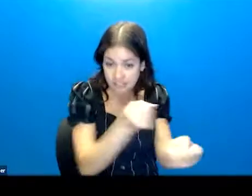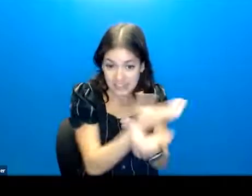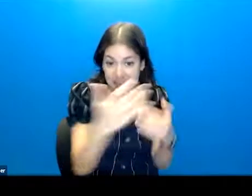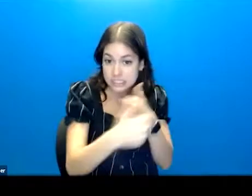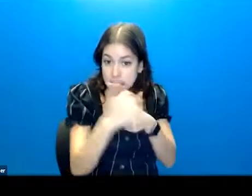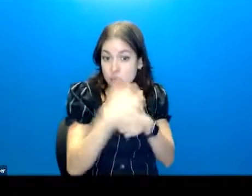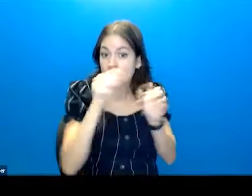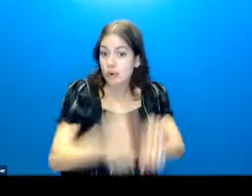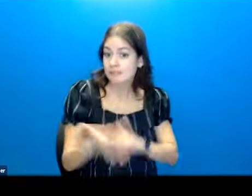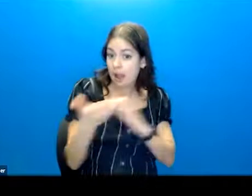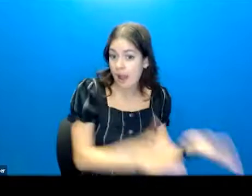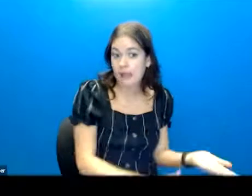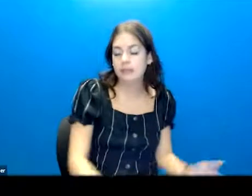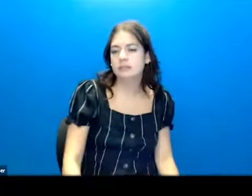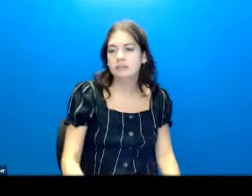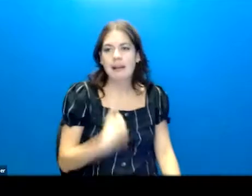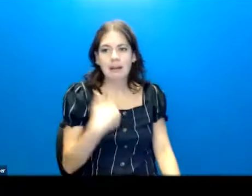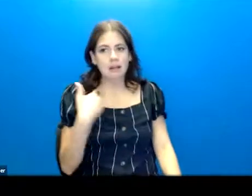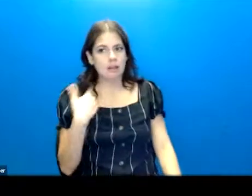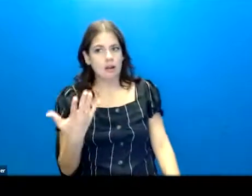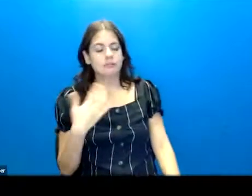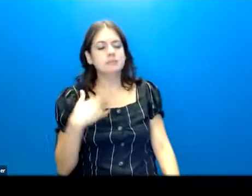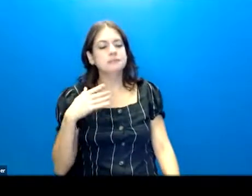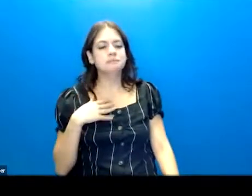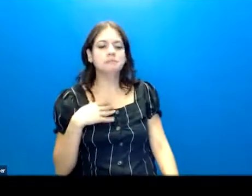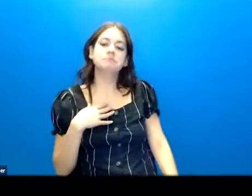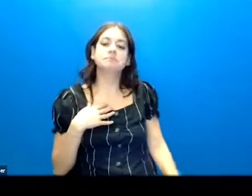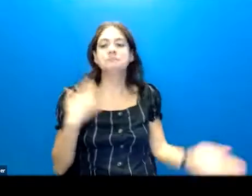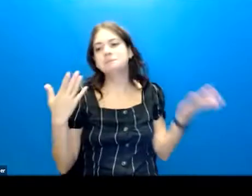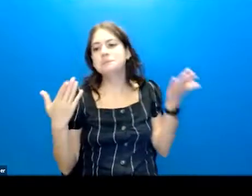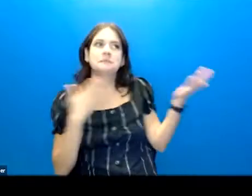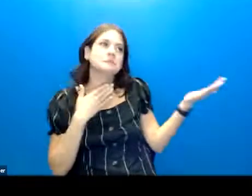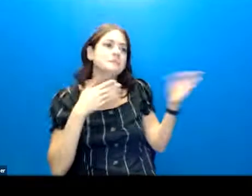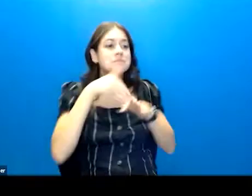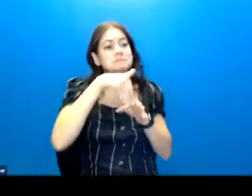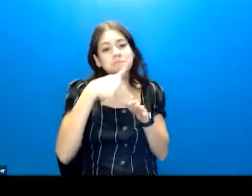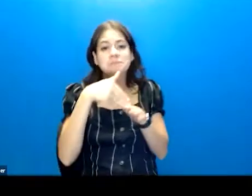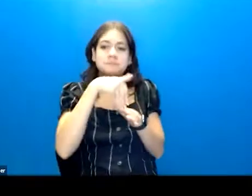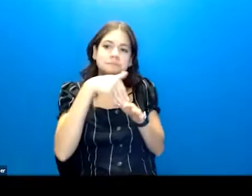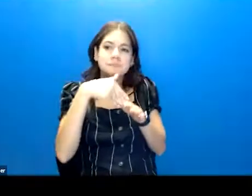dangerous where you could have died? And usually I get a lot of skateboarding answers to that. Not quite the same.